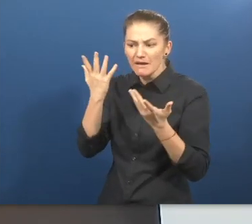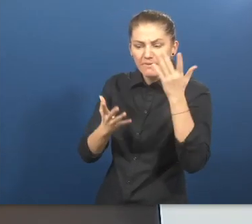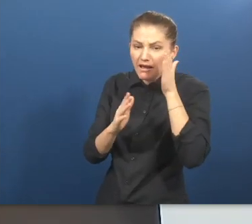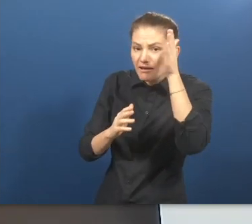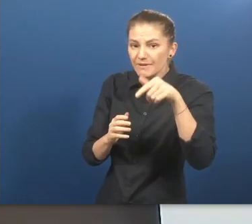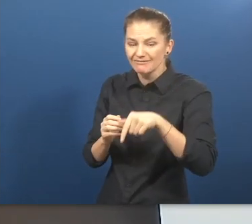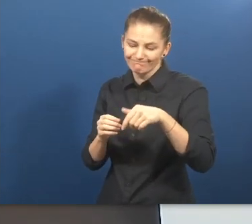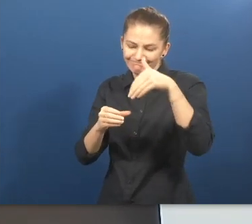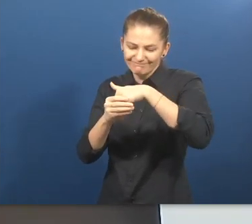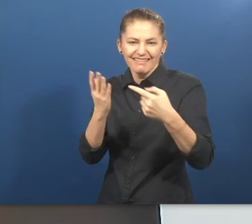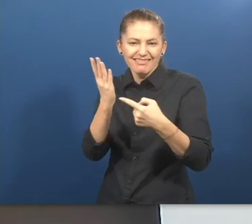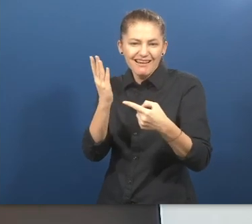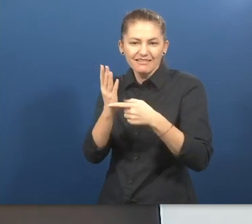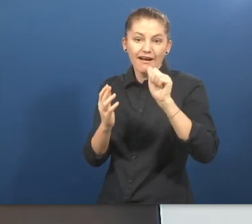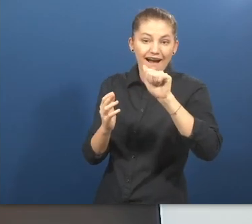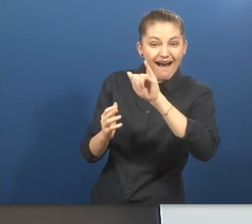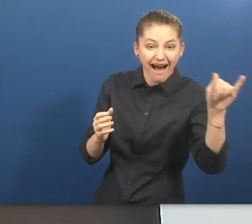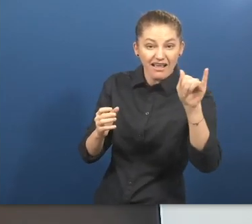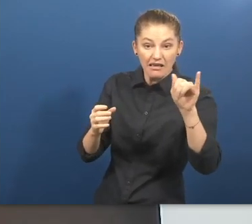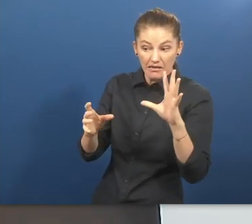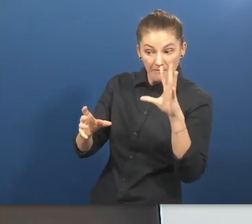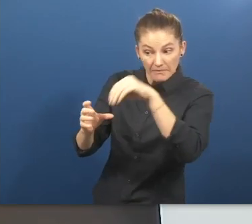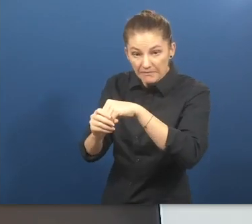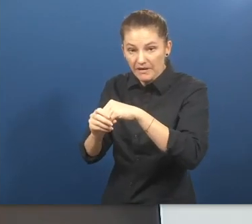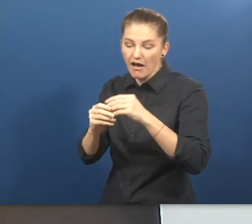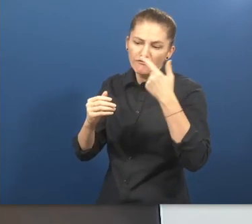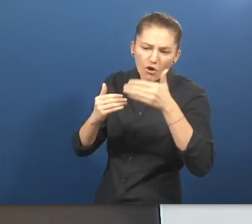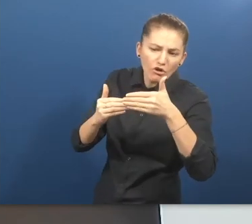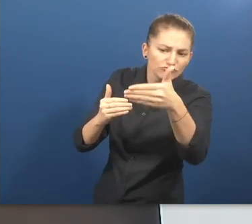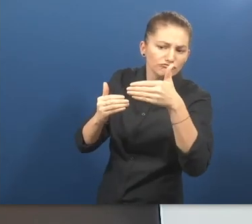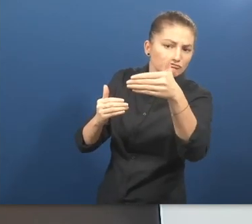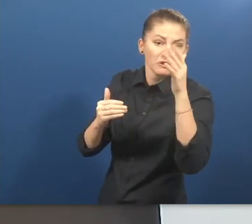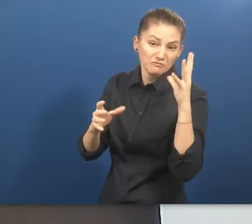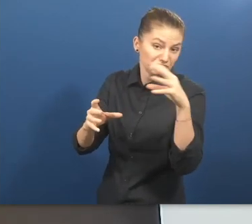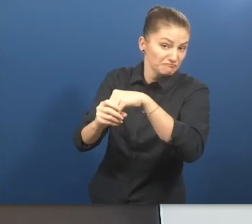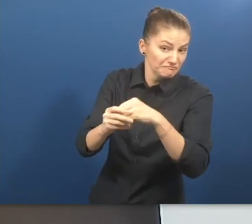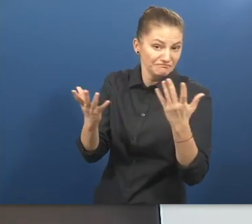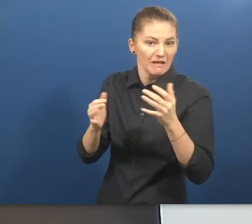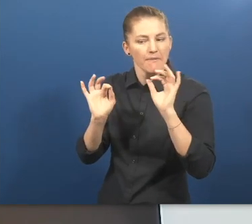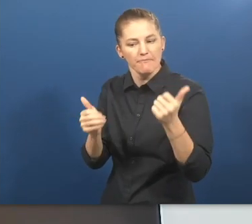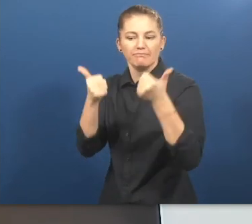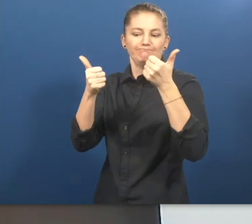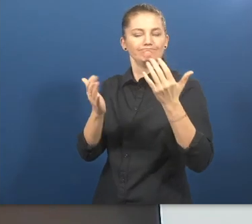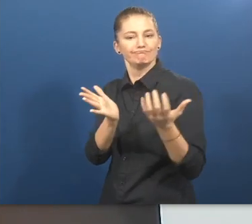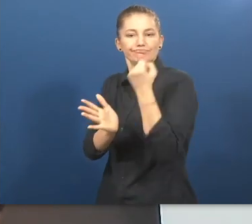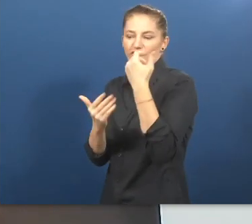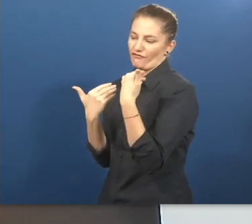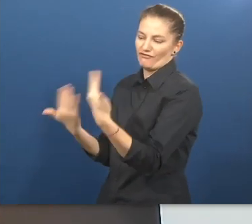in the medium to long-term, to ensure more effectiveness and better access for hearing impaired